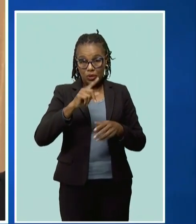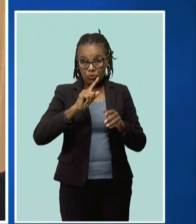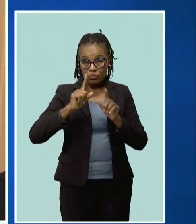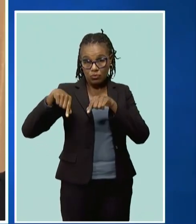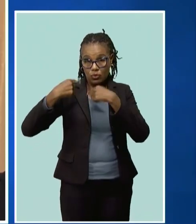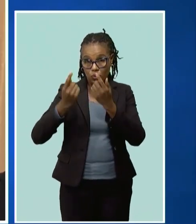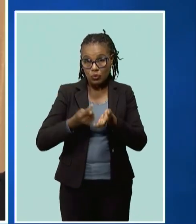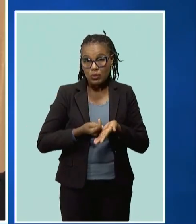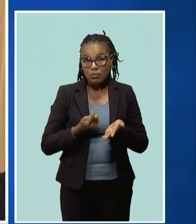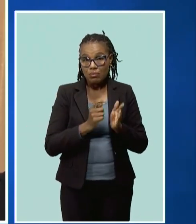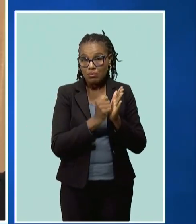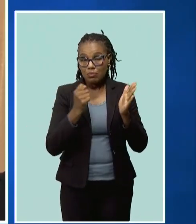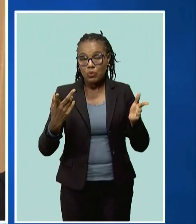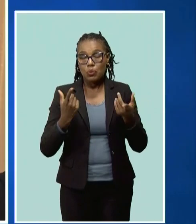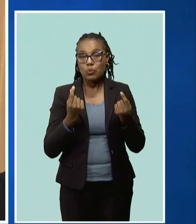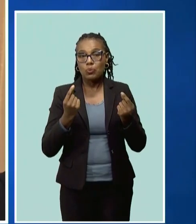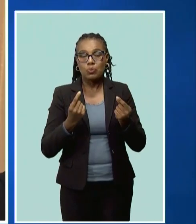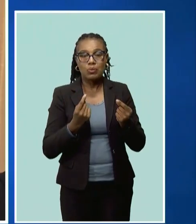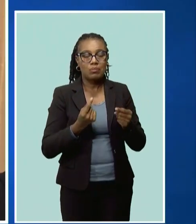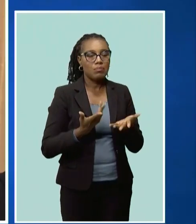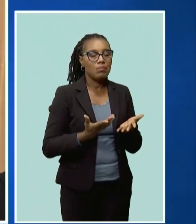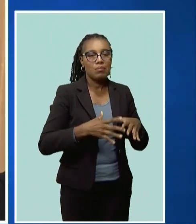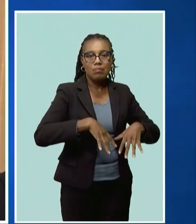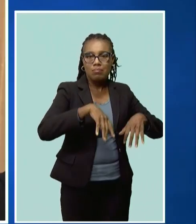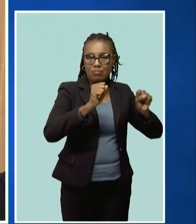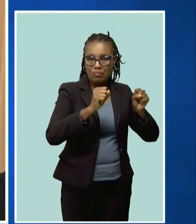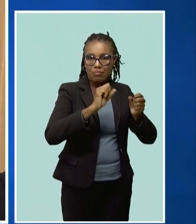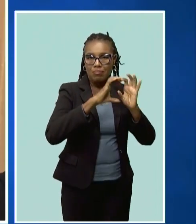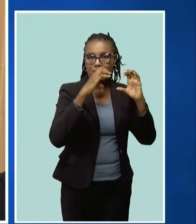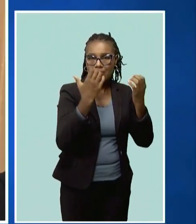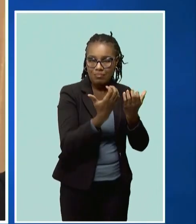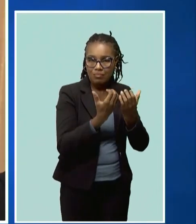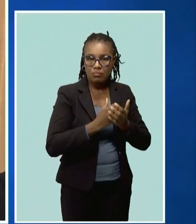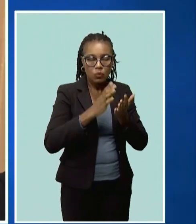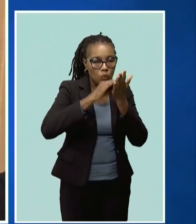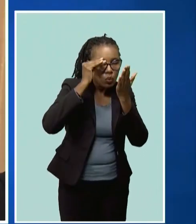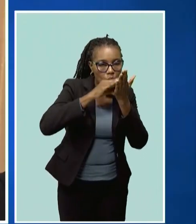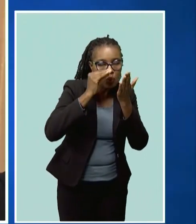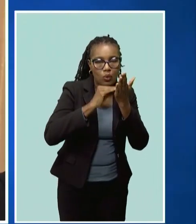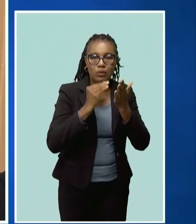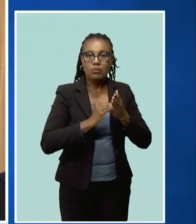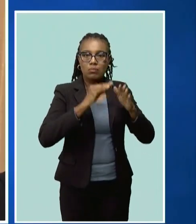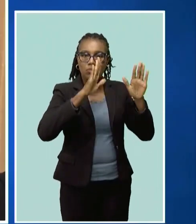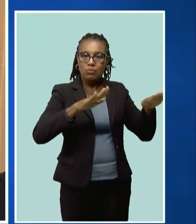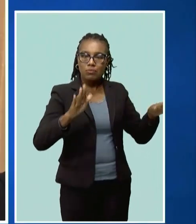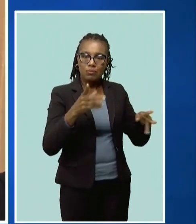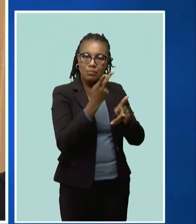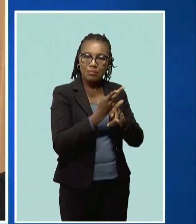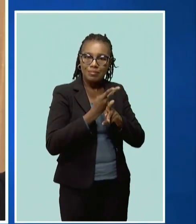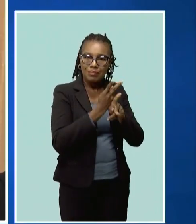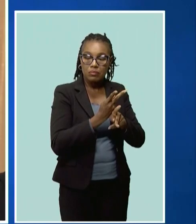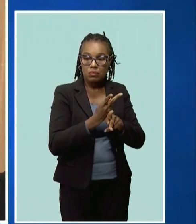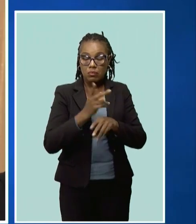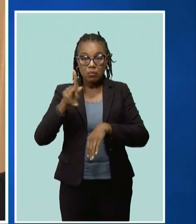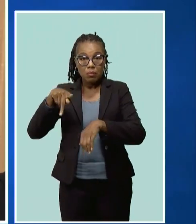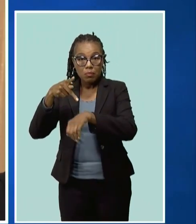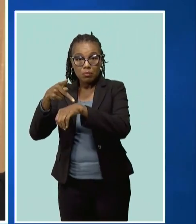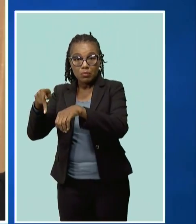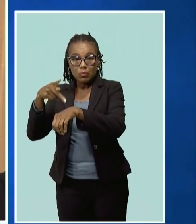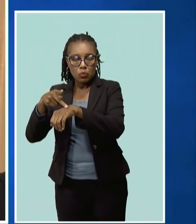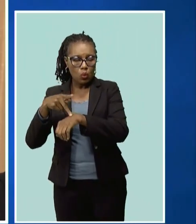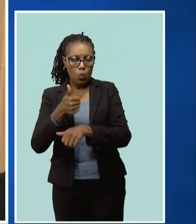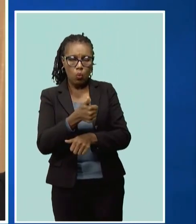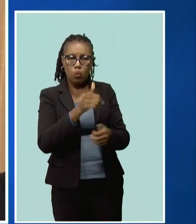take up courses in child care. Many of them got very glowing reports from the principals as well, indicating